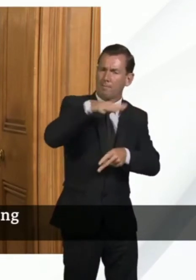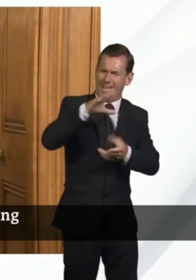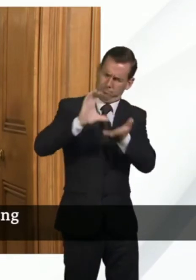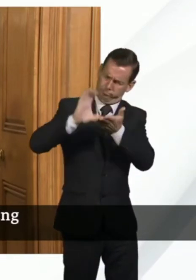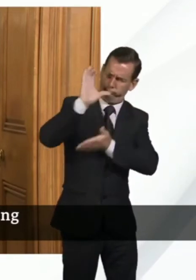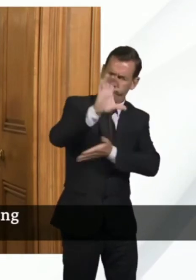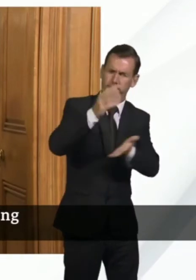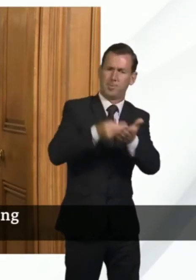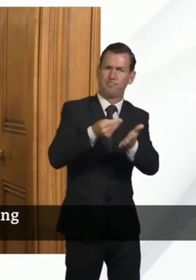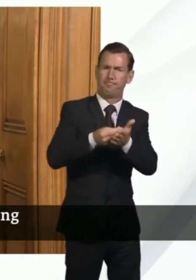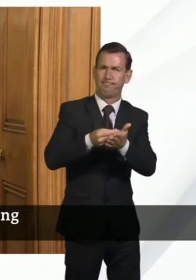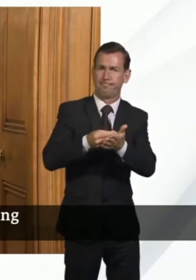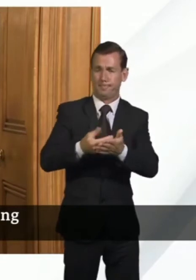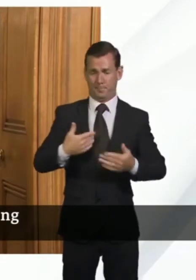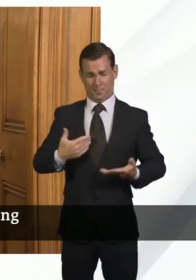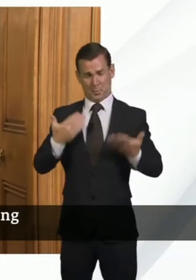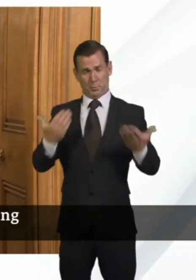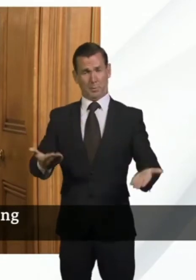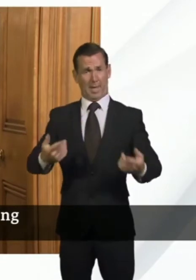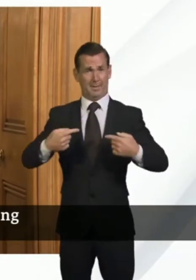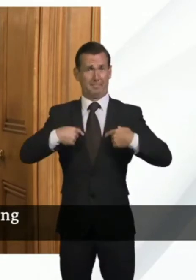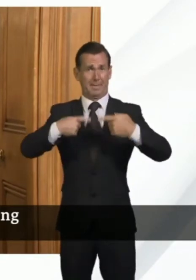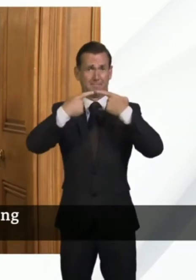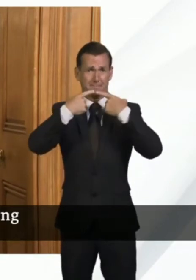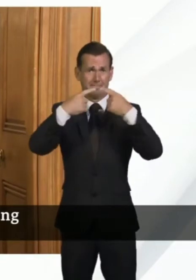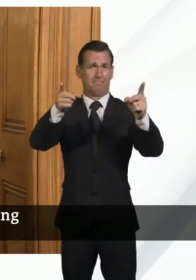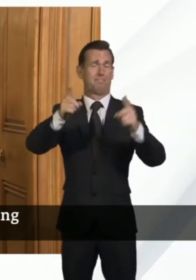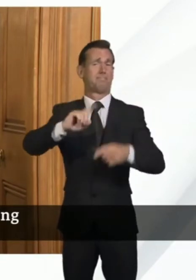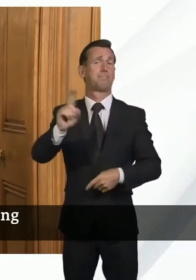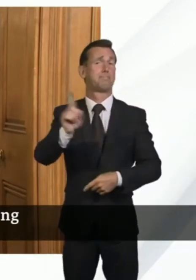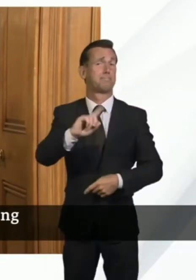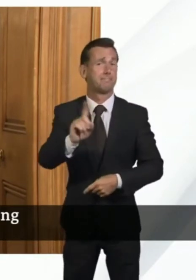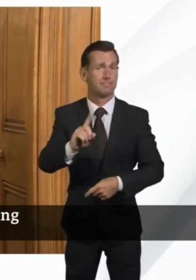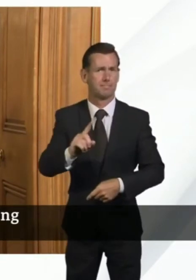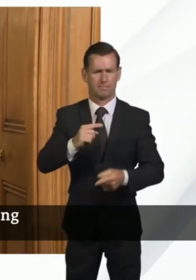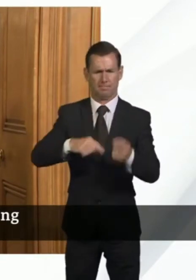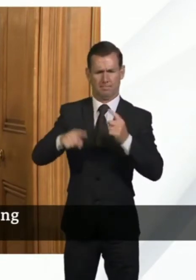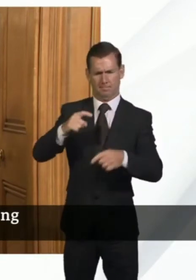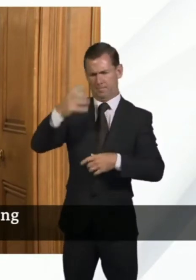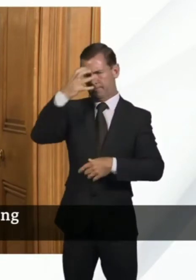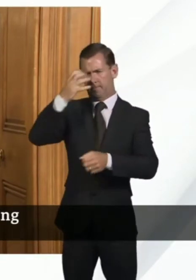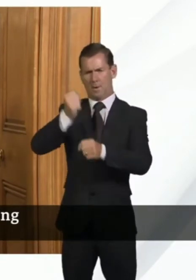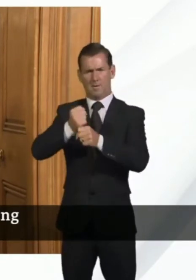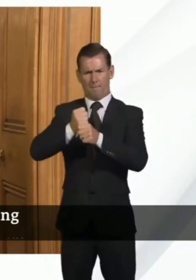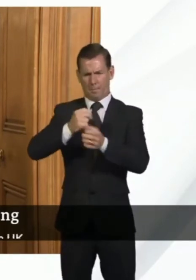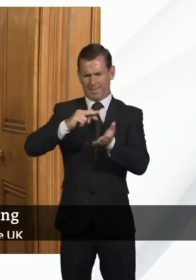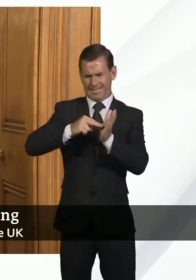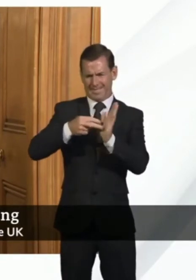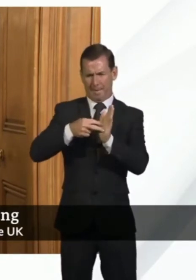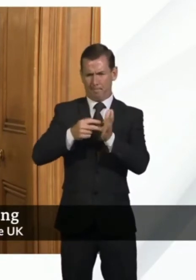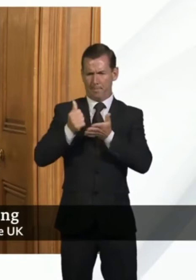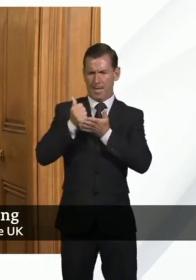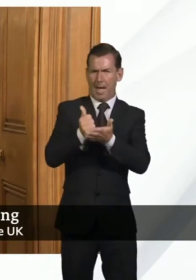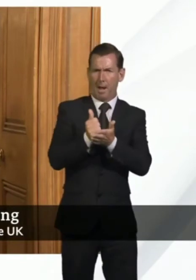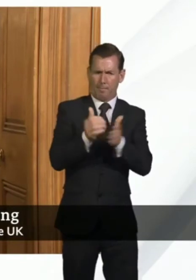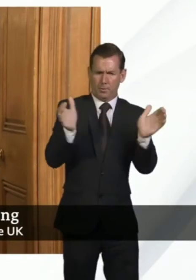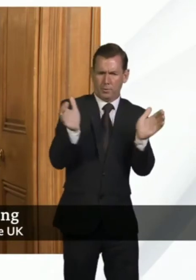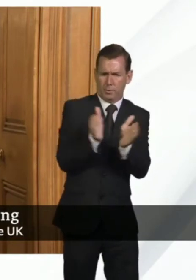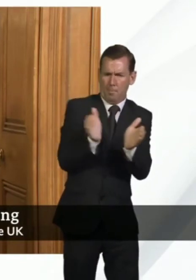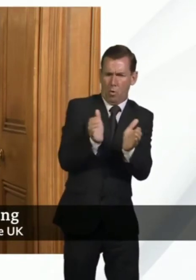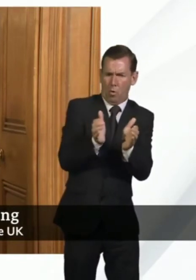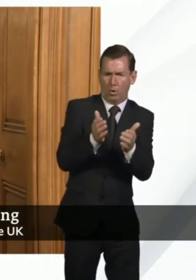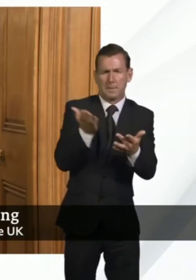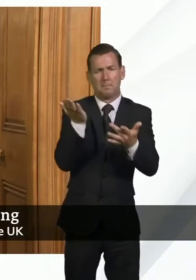today, I'm pleased to confirm that the government's dedicated support scheme for small and medium-sized charities, the